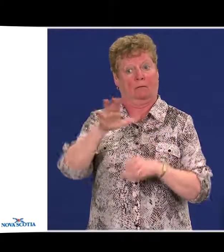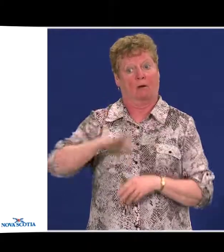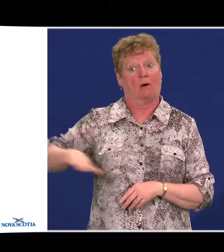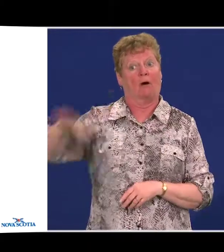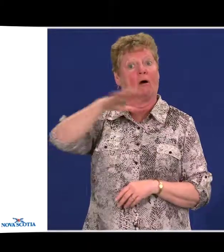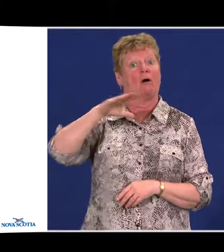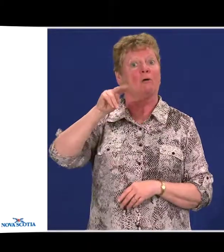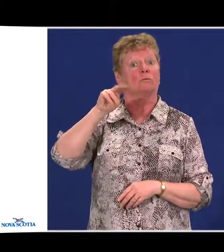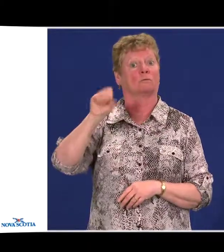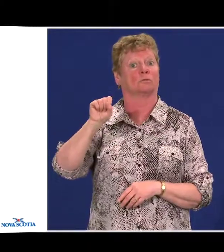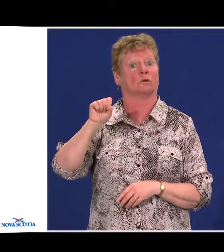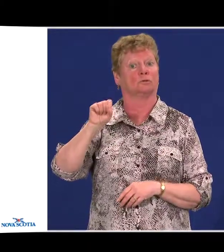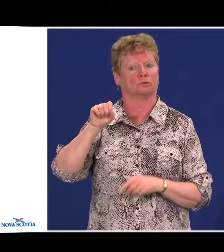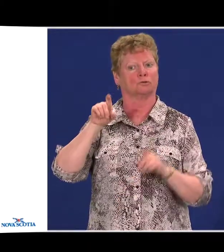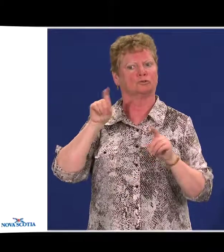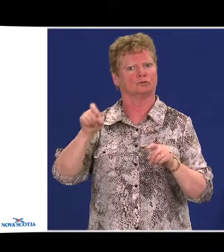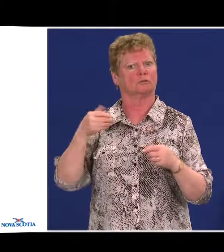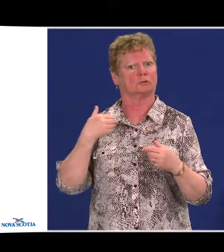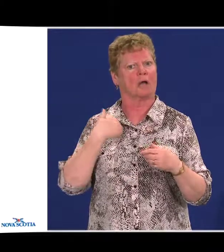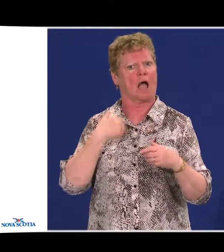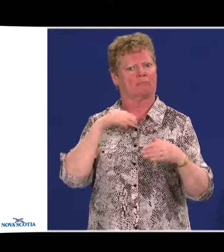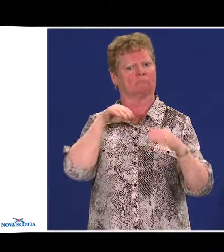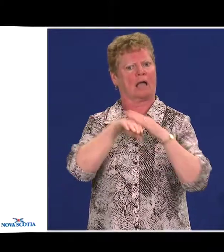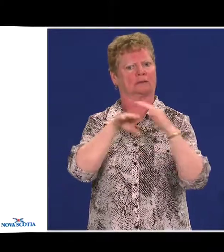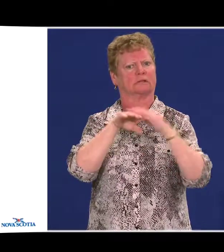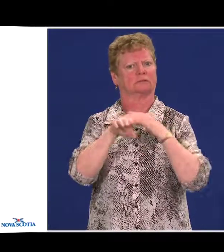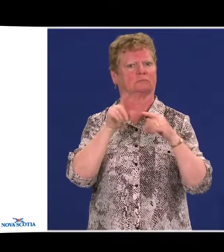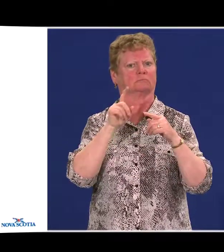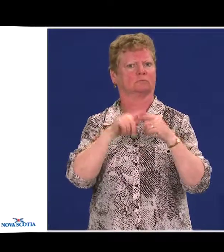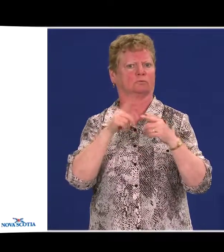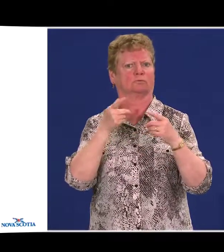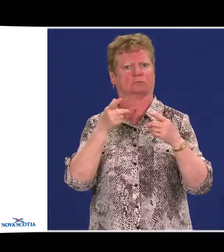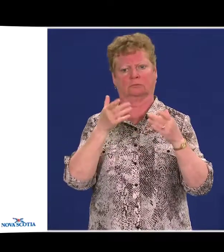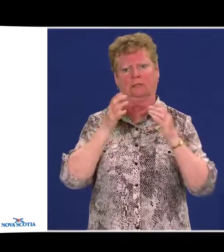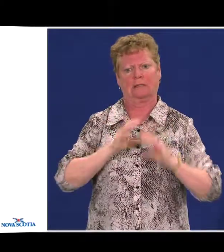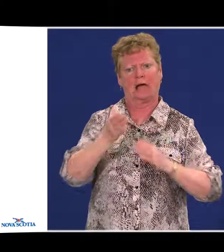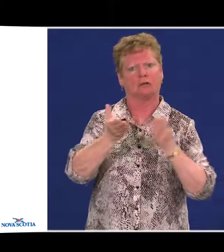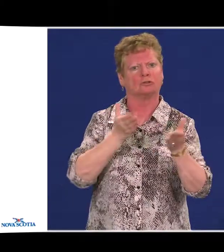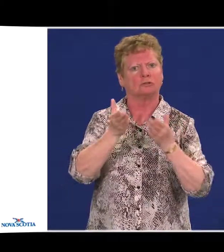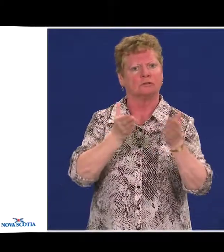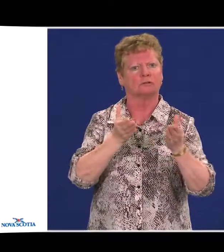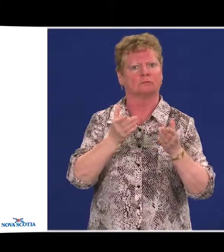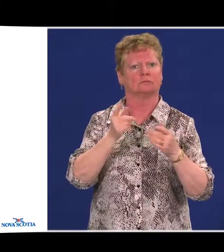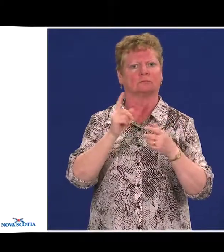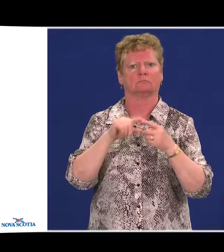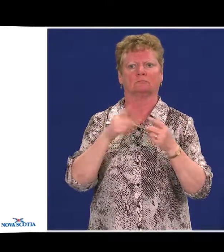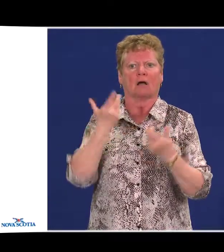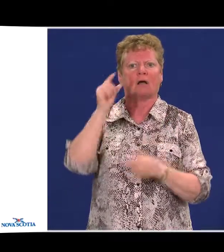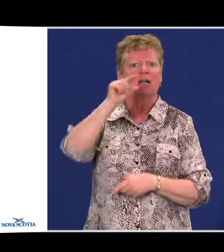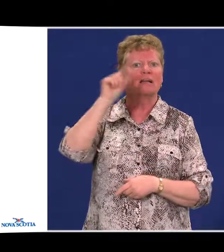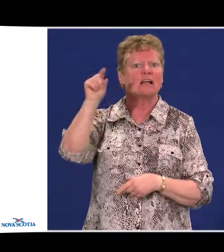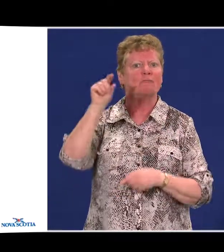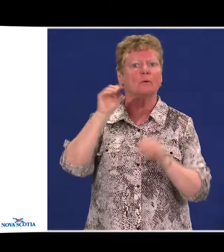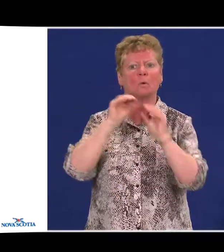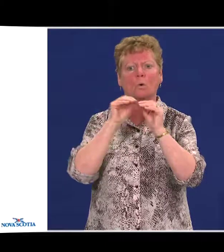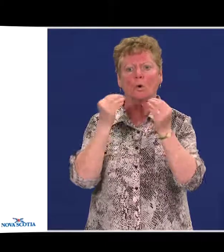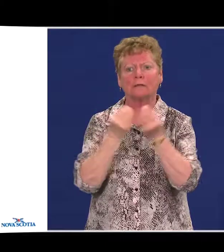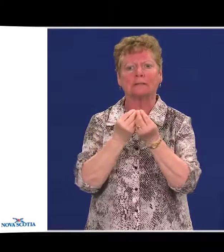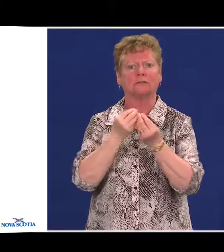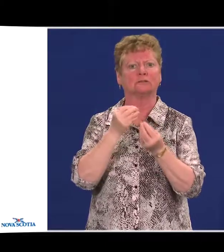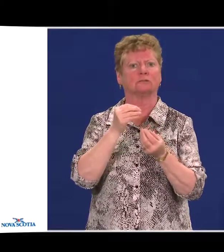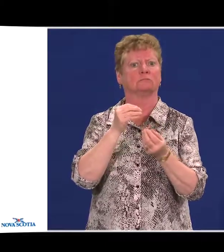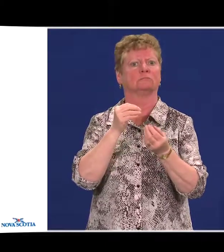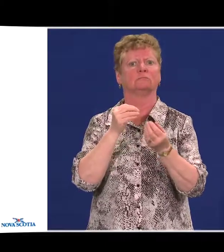access client services offered by a publicly funded government organization or service